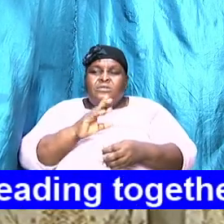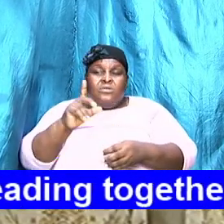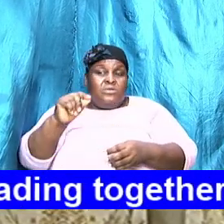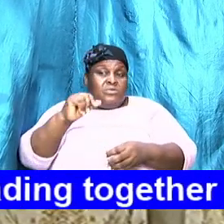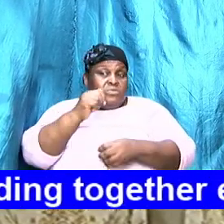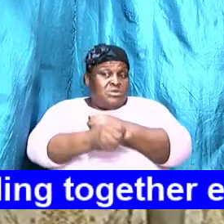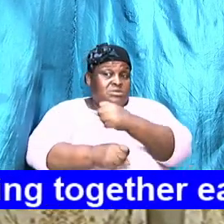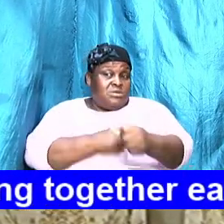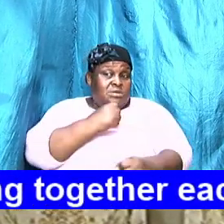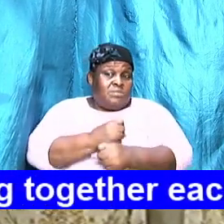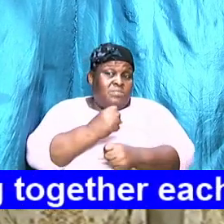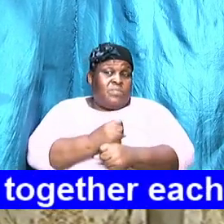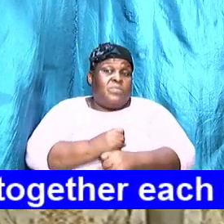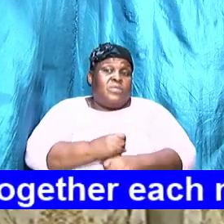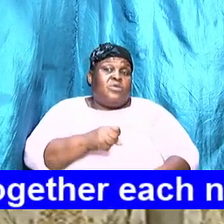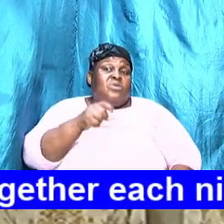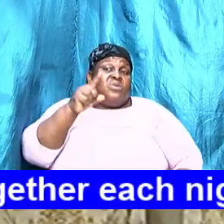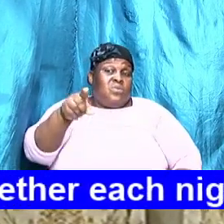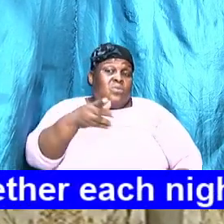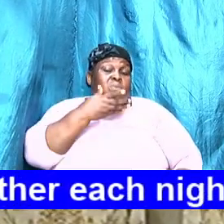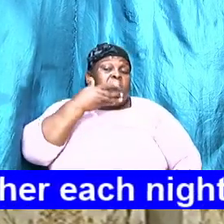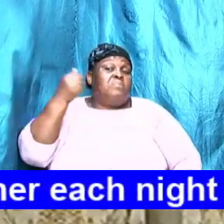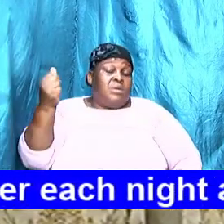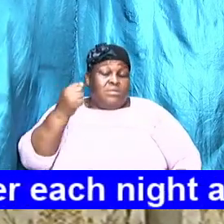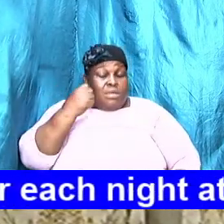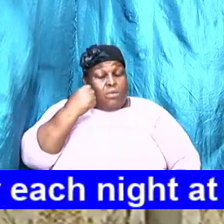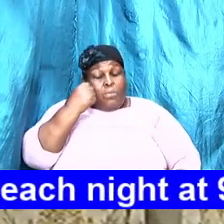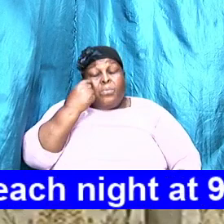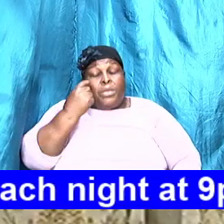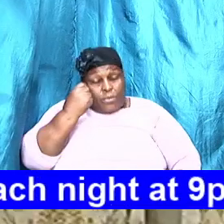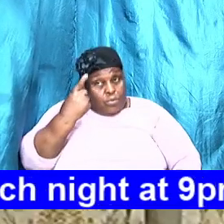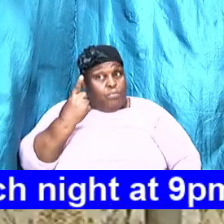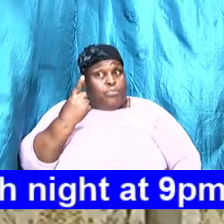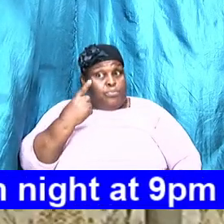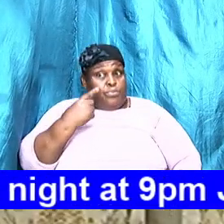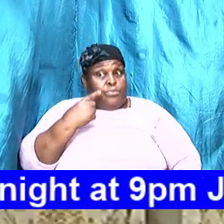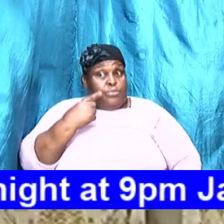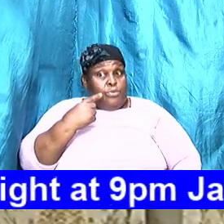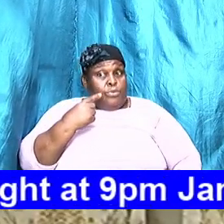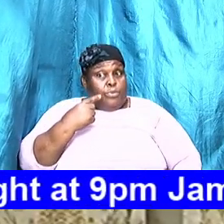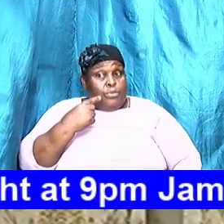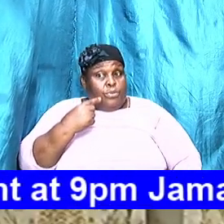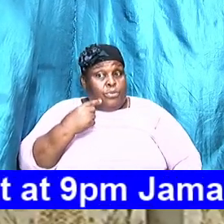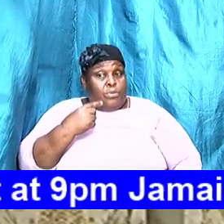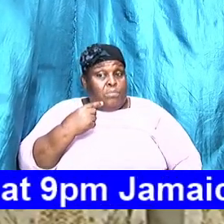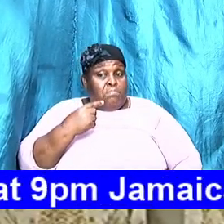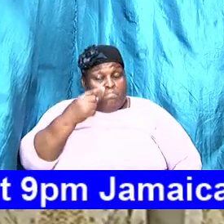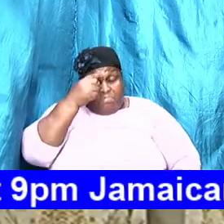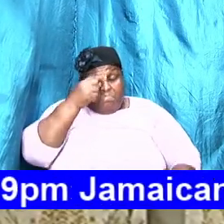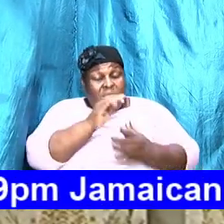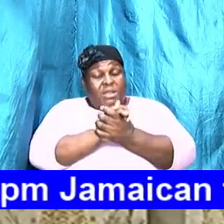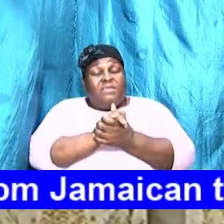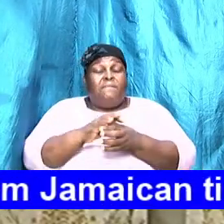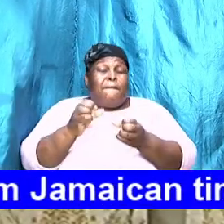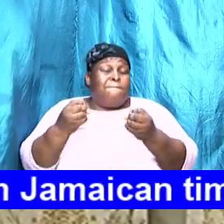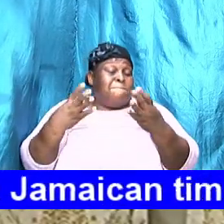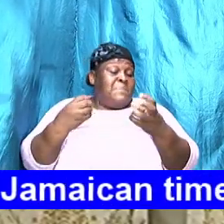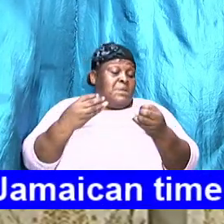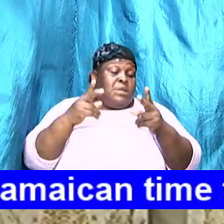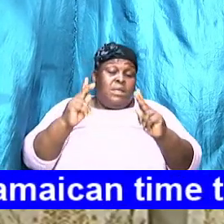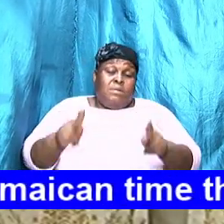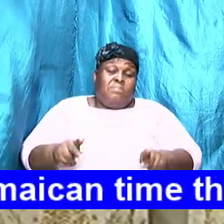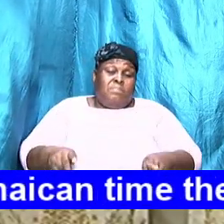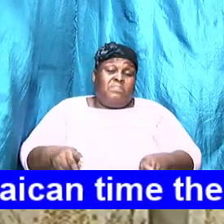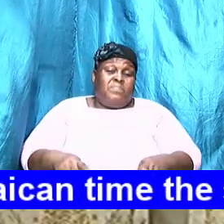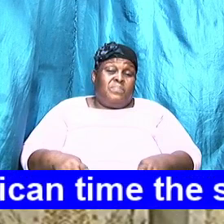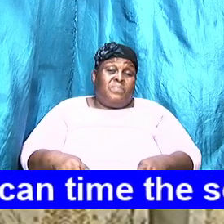to know that we better wake up to what I believe that a lot of persons who parade about as